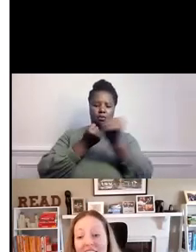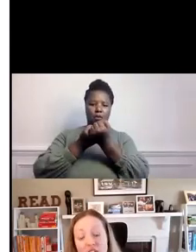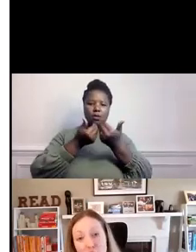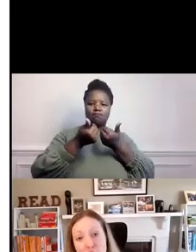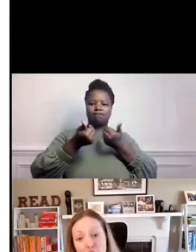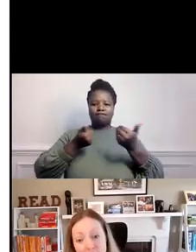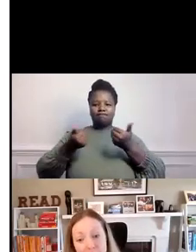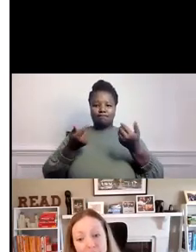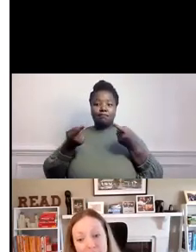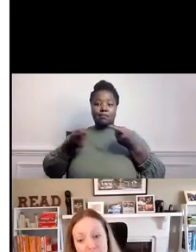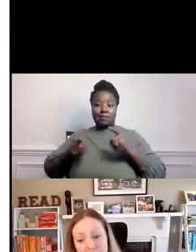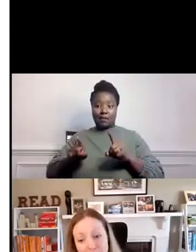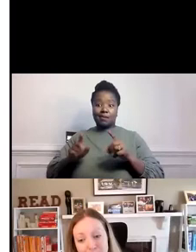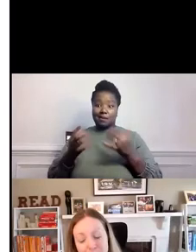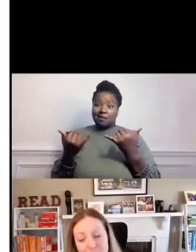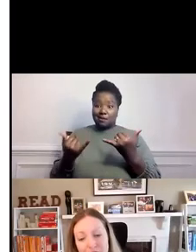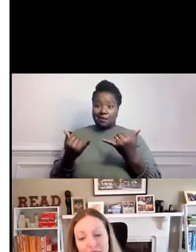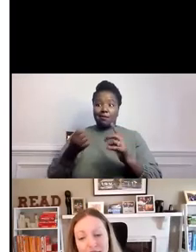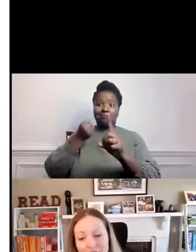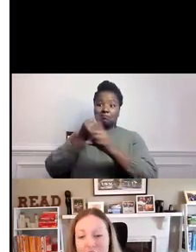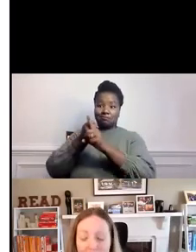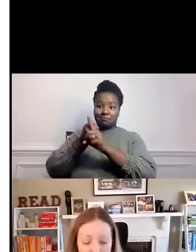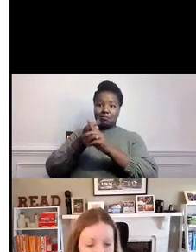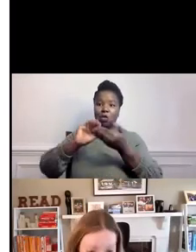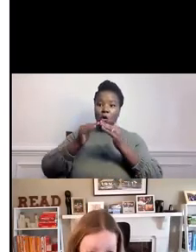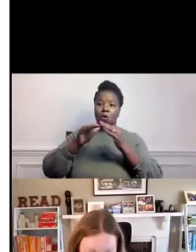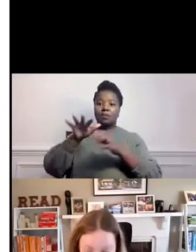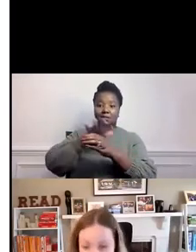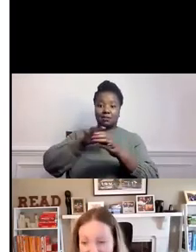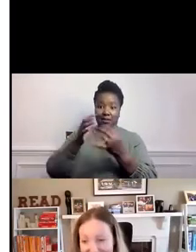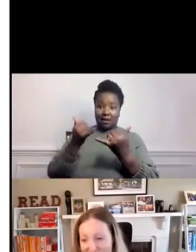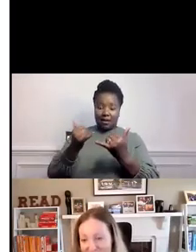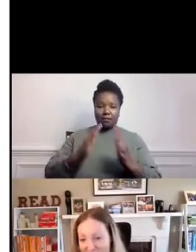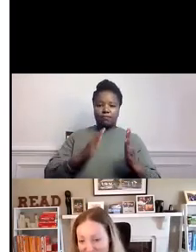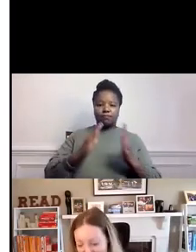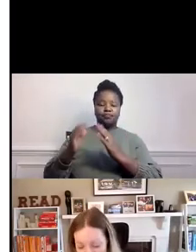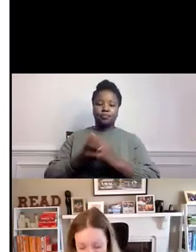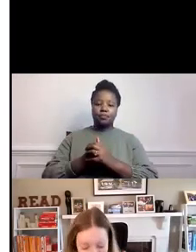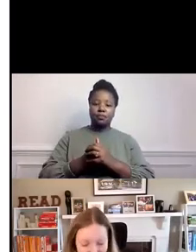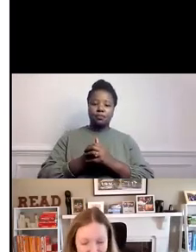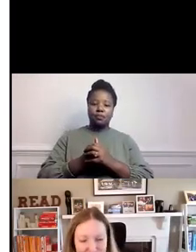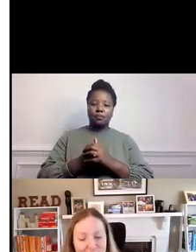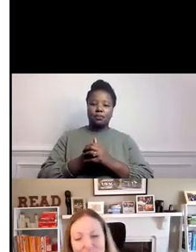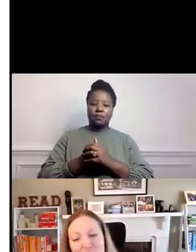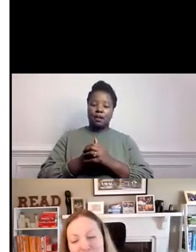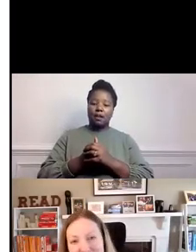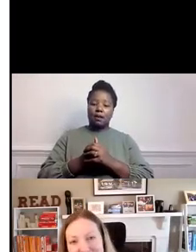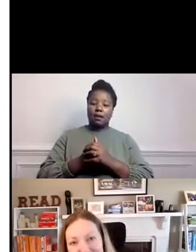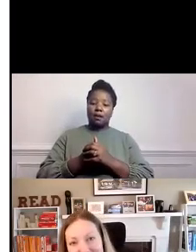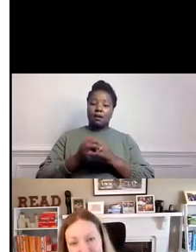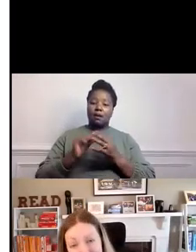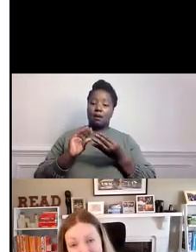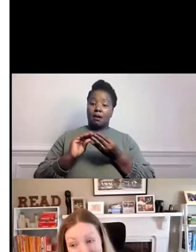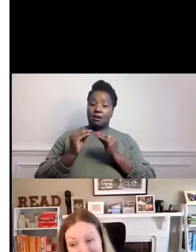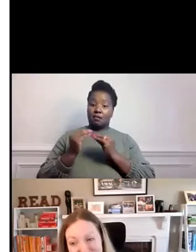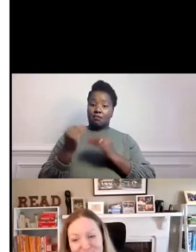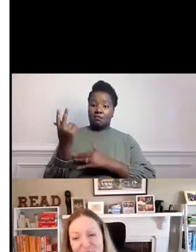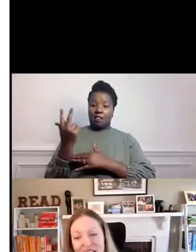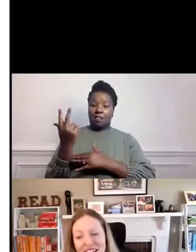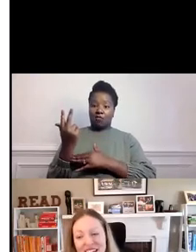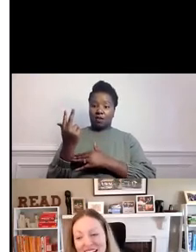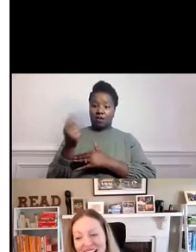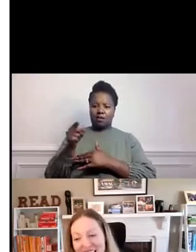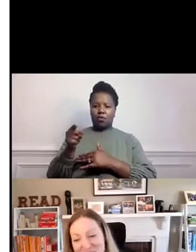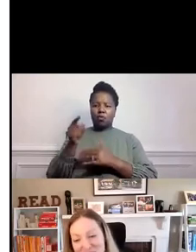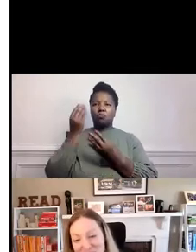testing that social fabric. In the bottom right, and with this one, I tell folks maybe you want to take a deep breath for